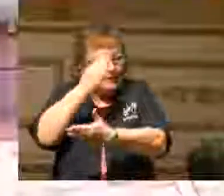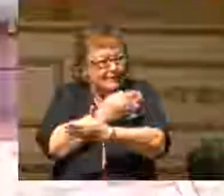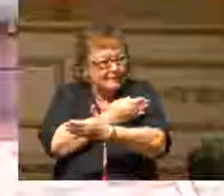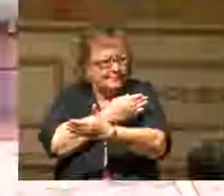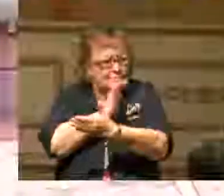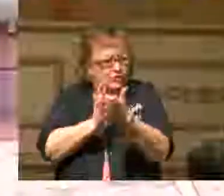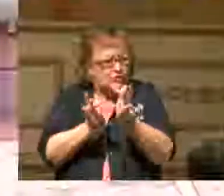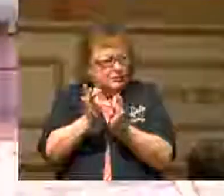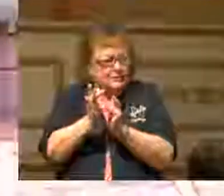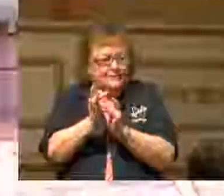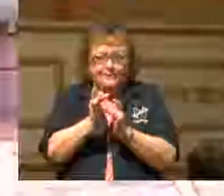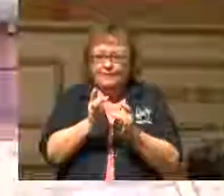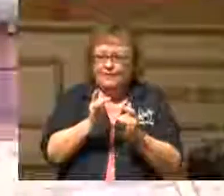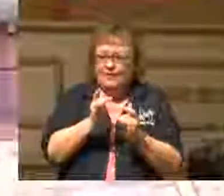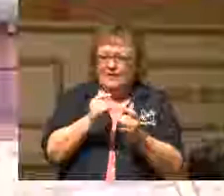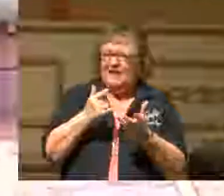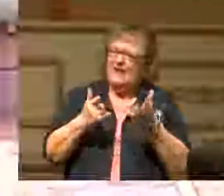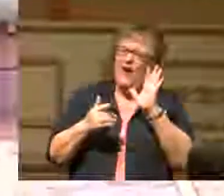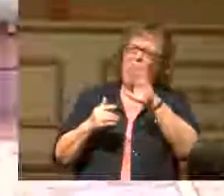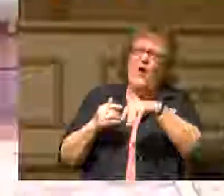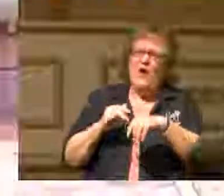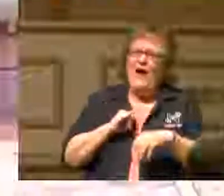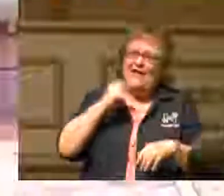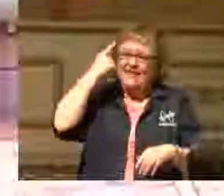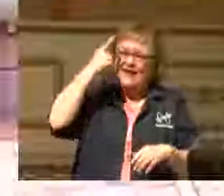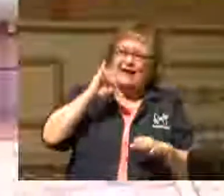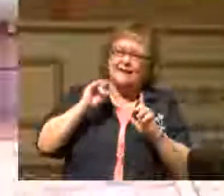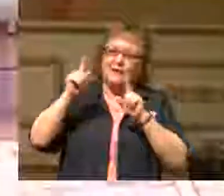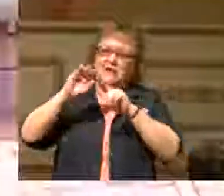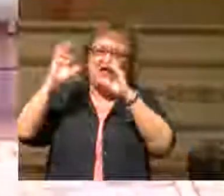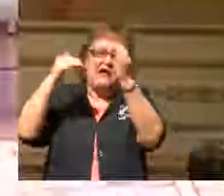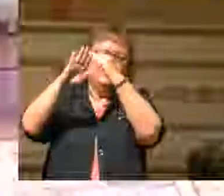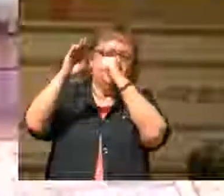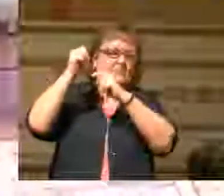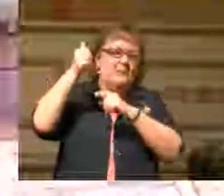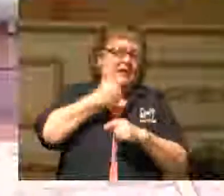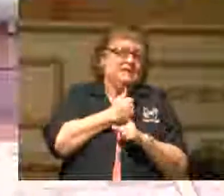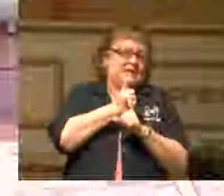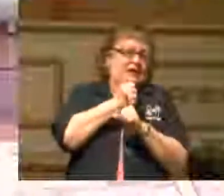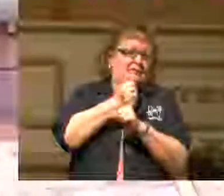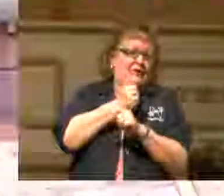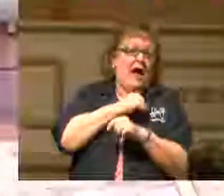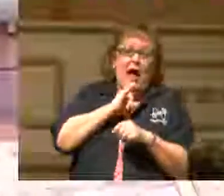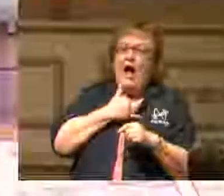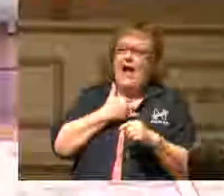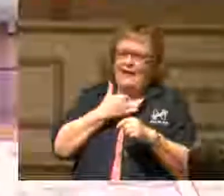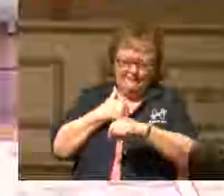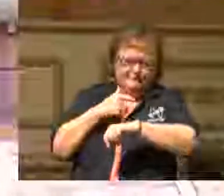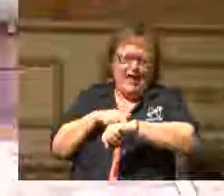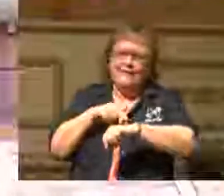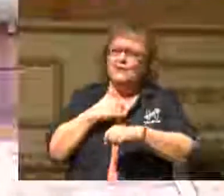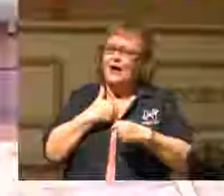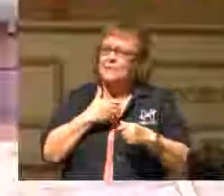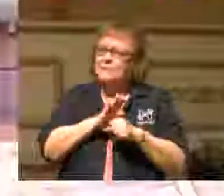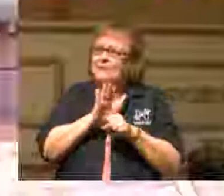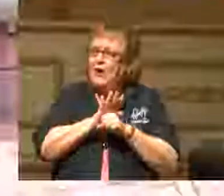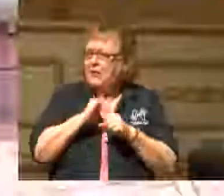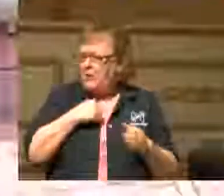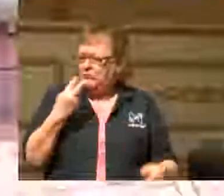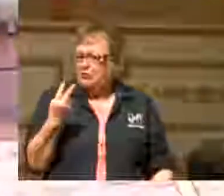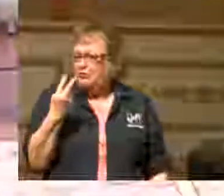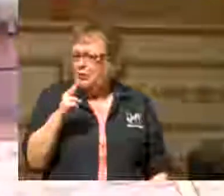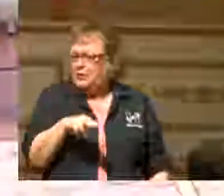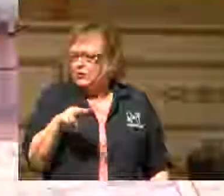And they say, Well, you know, I think I can get there on my own. You know, I think I've got time. I'm just 22